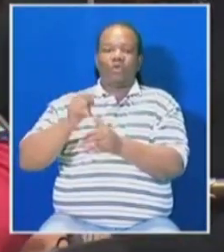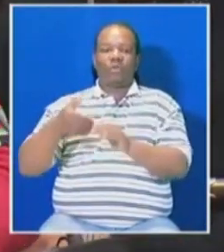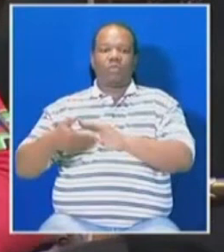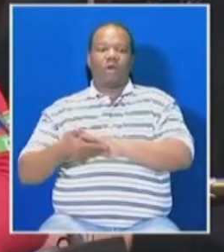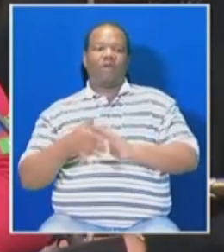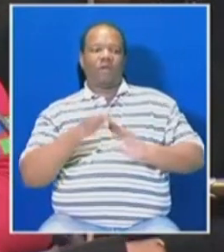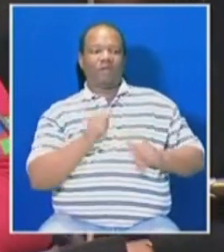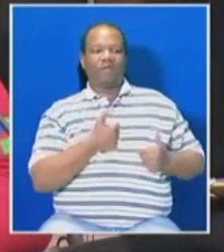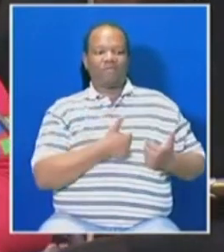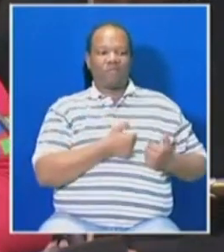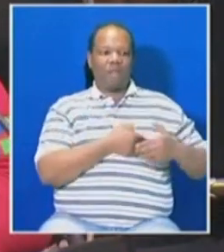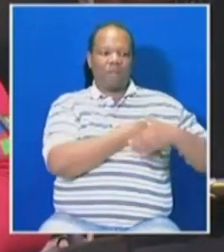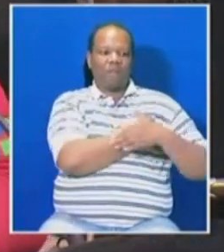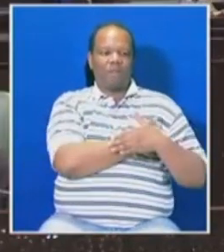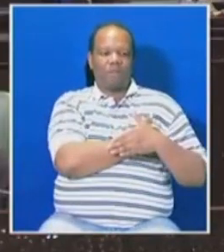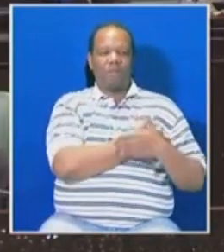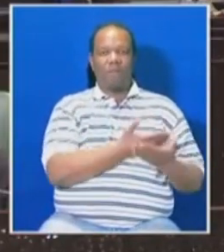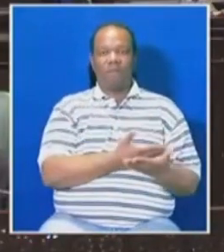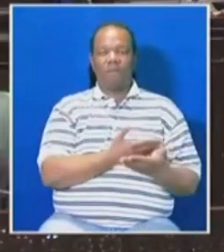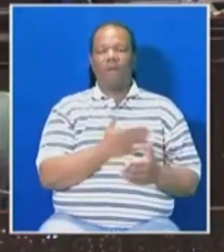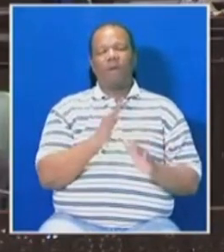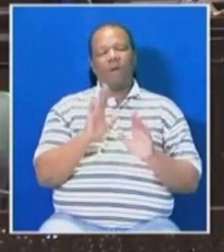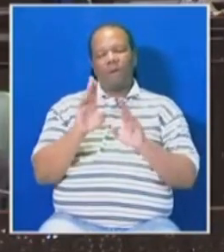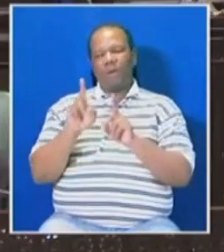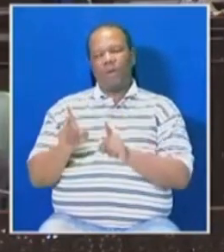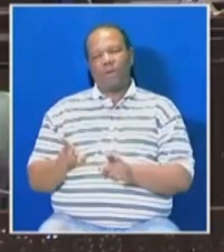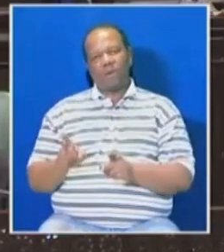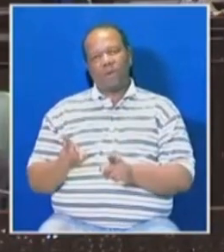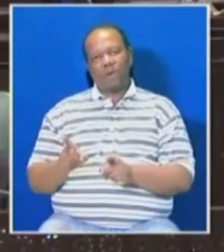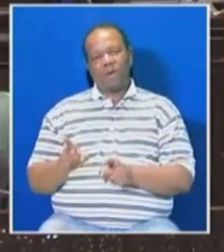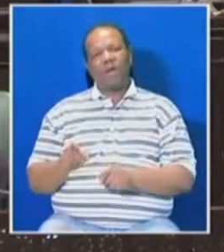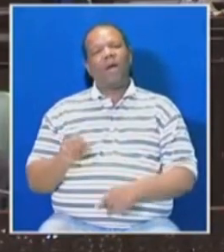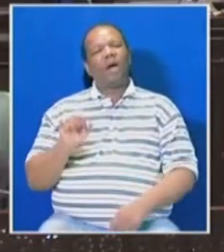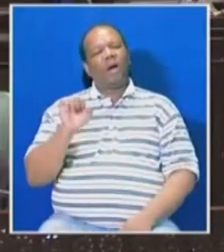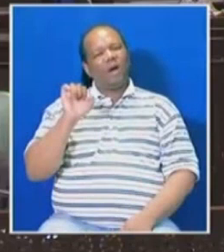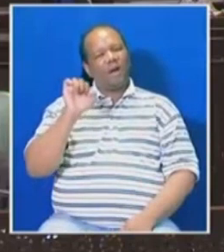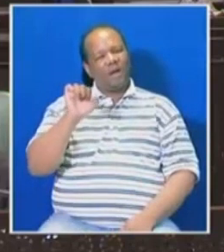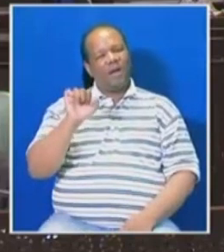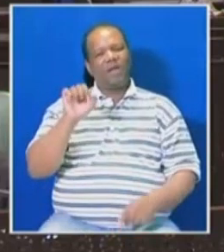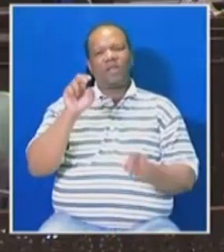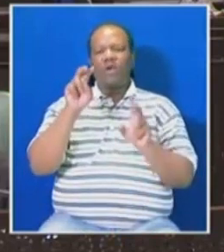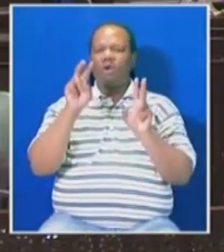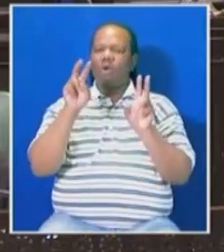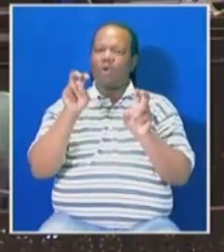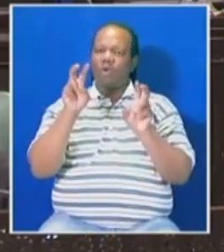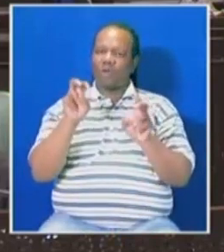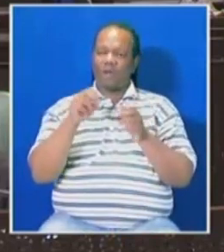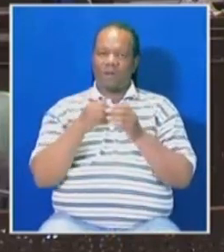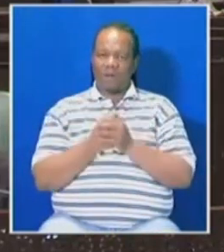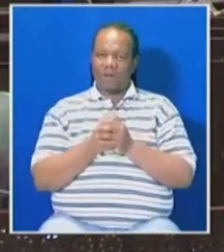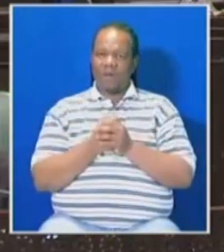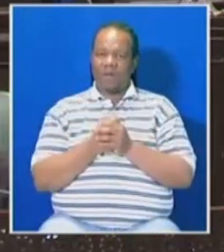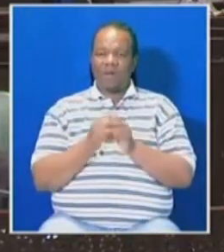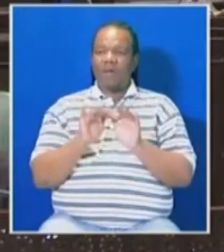Honorable Member, on order, Honorable Members, that on that issue you are now venturing into the